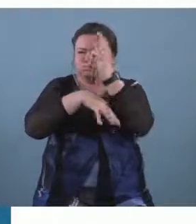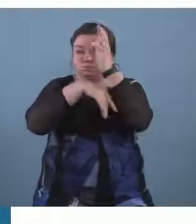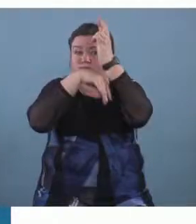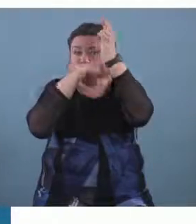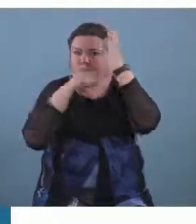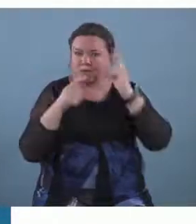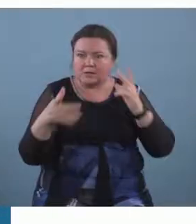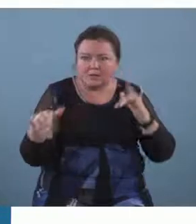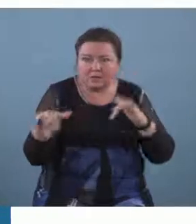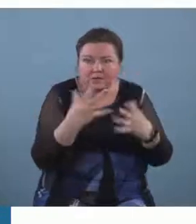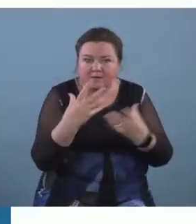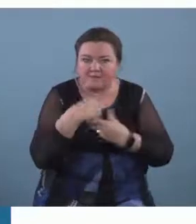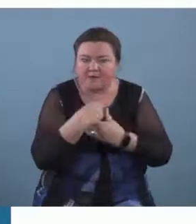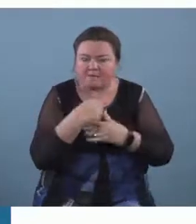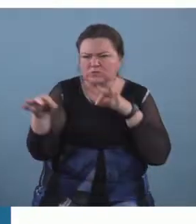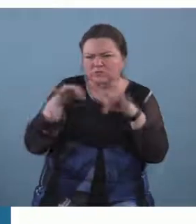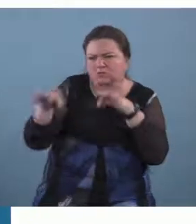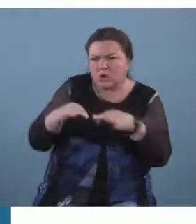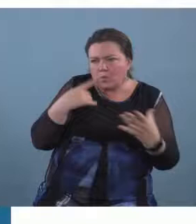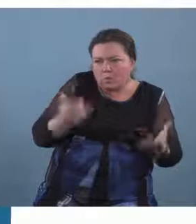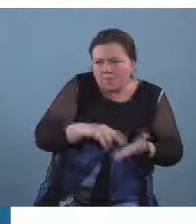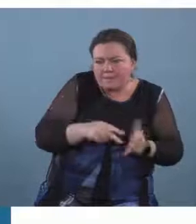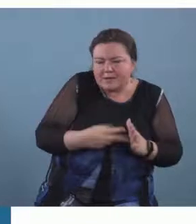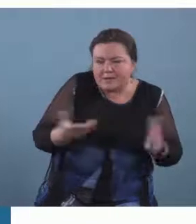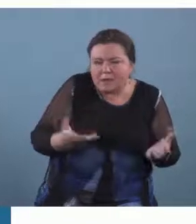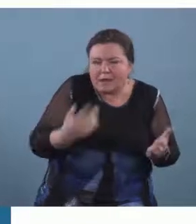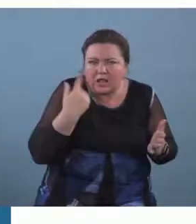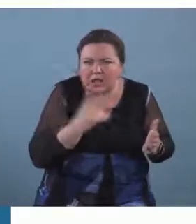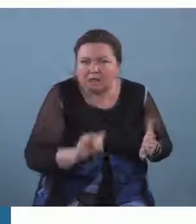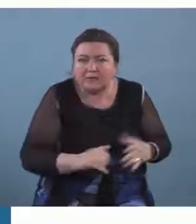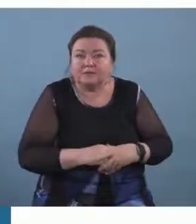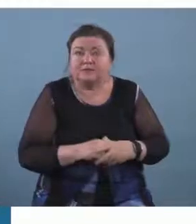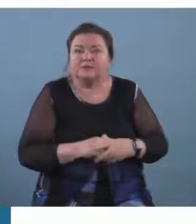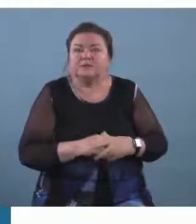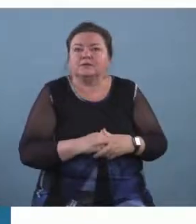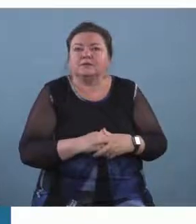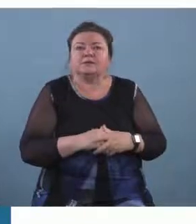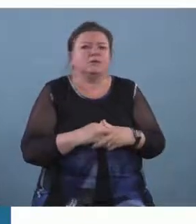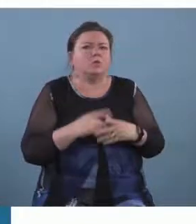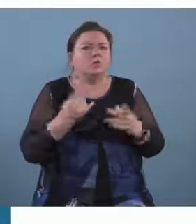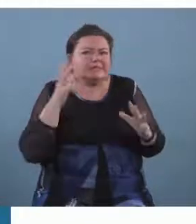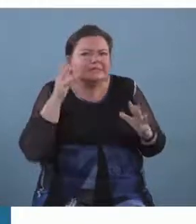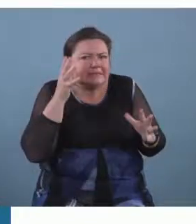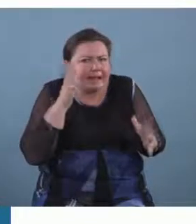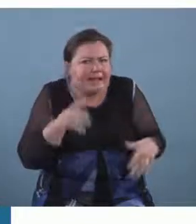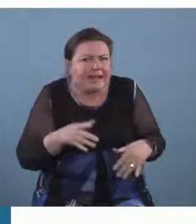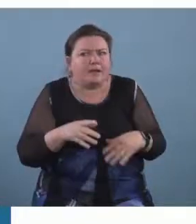everybody to describe the scene and um what would the sound be like what kind of noises can we make can we